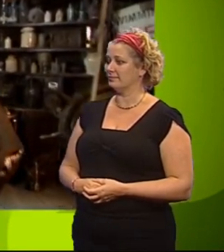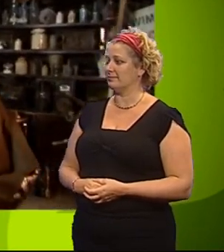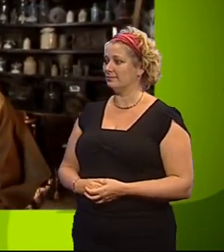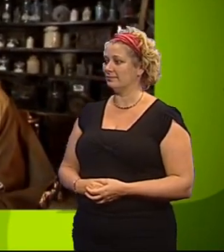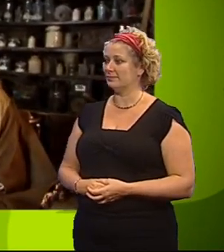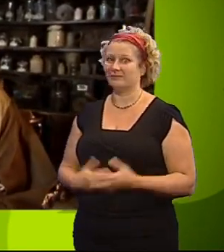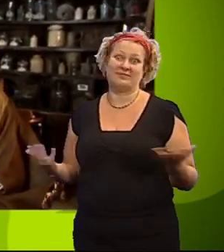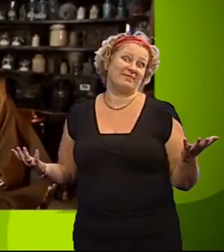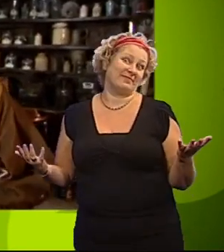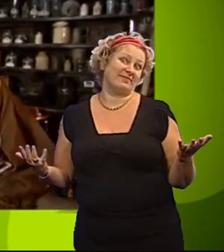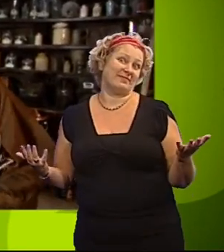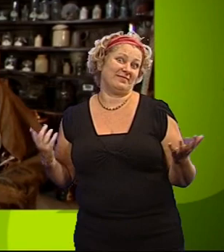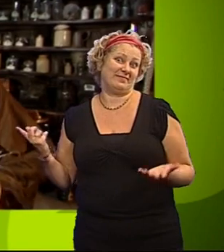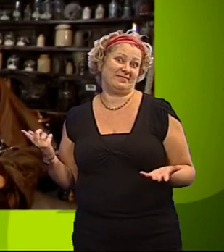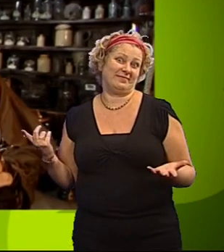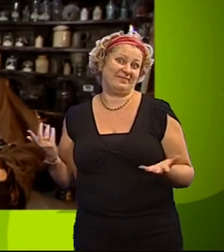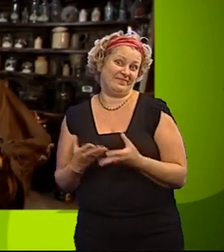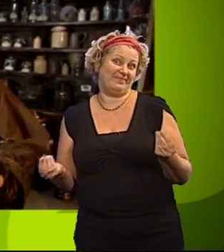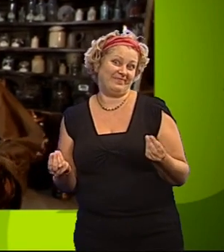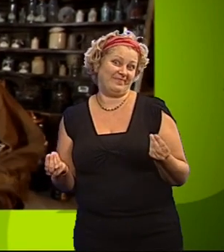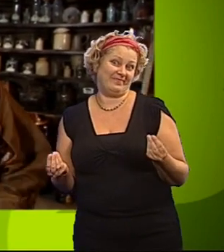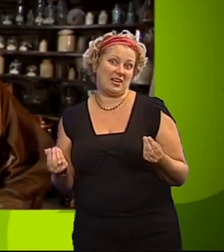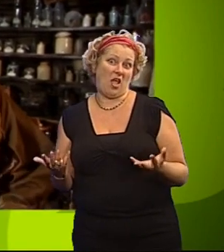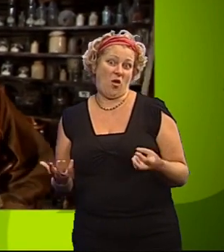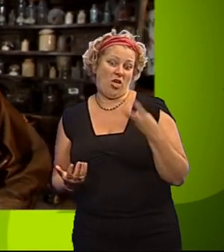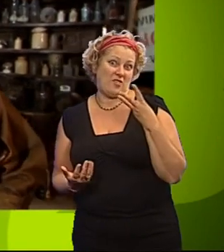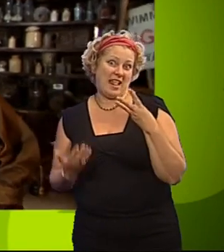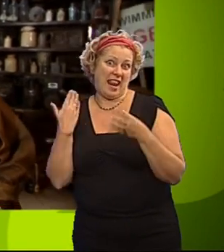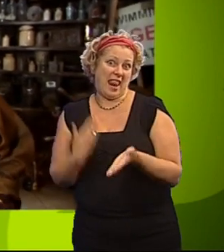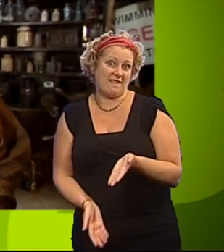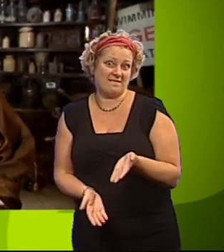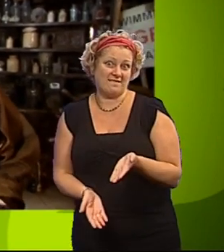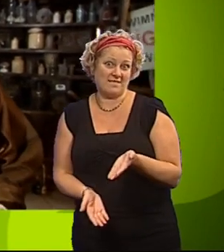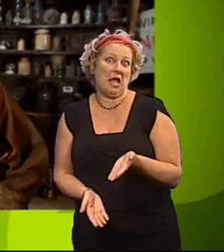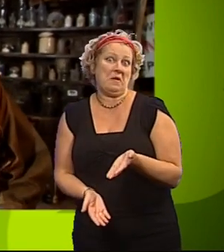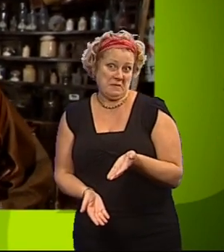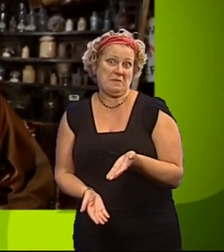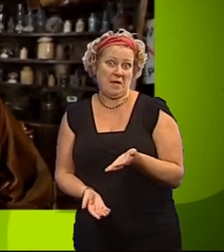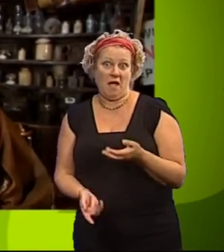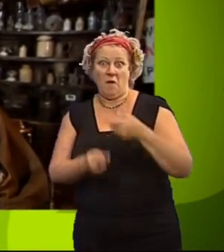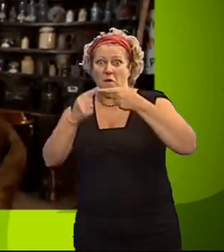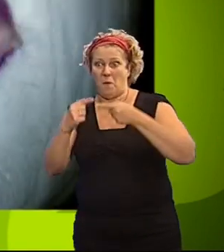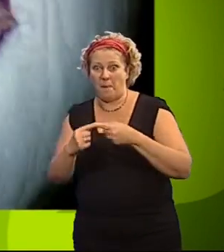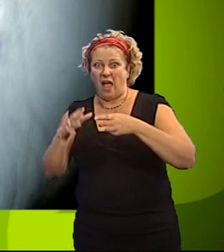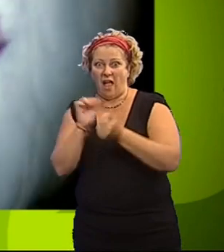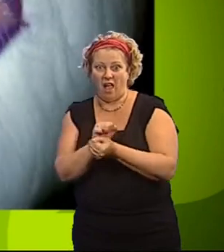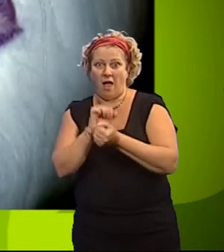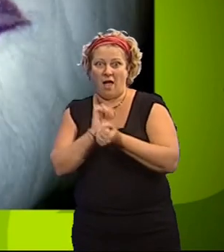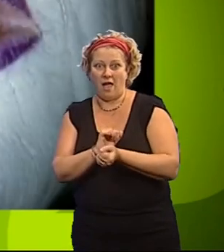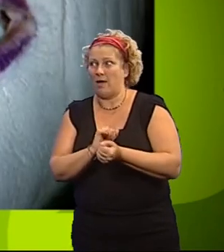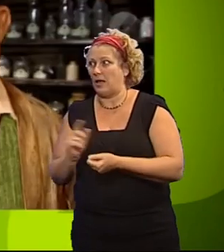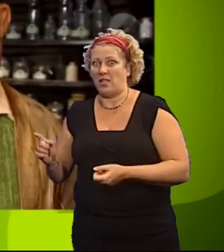Oace has gone. Now there are just three unfortunates left. Every floor we trap one more. Floor three, wicked